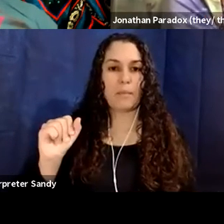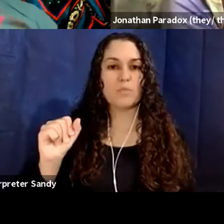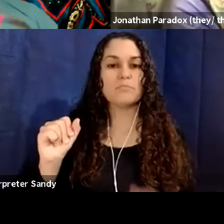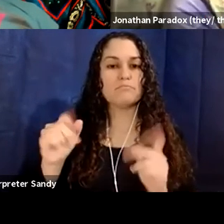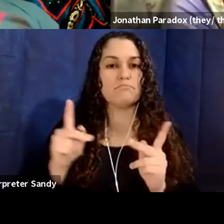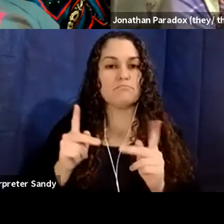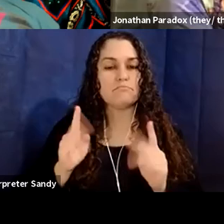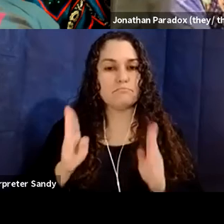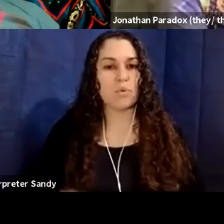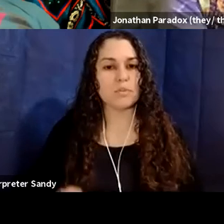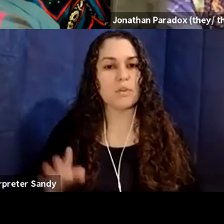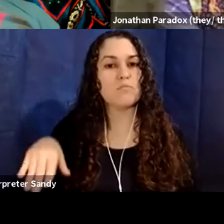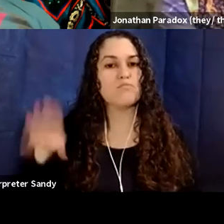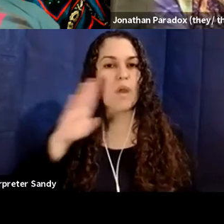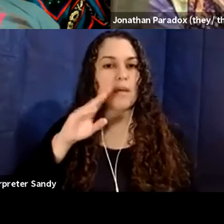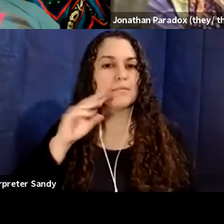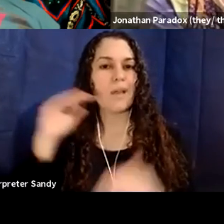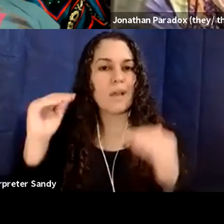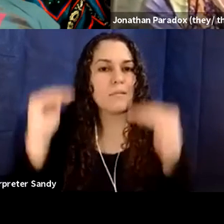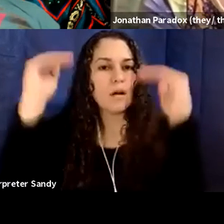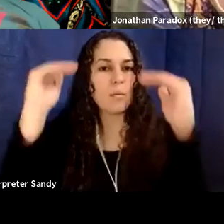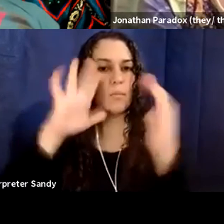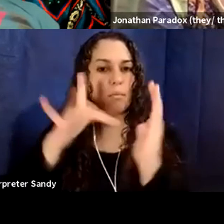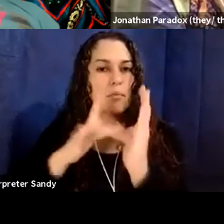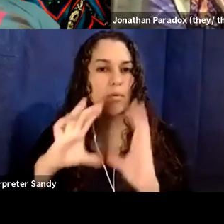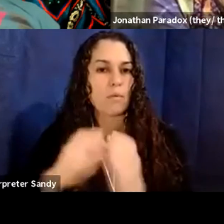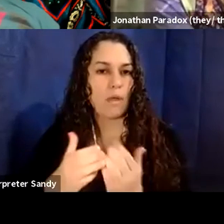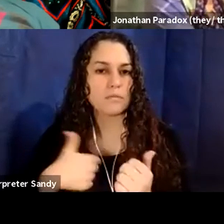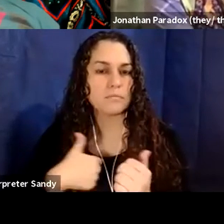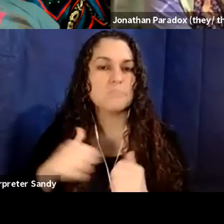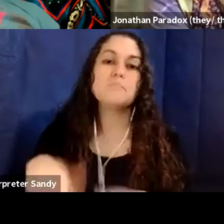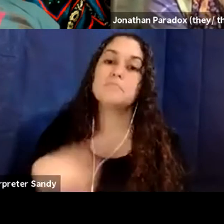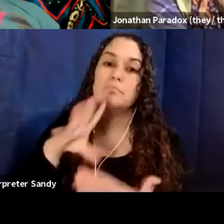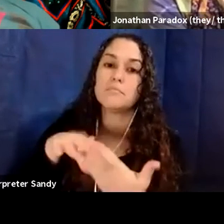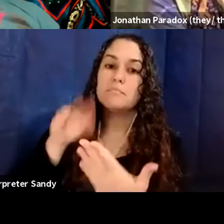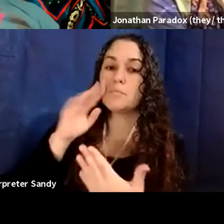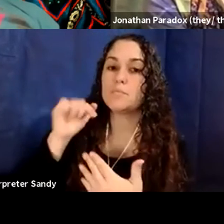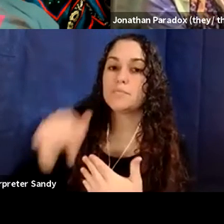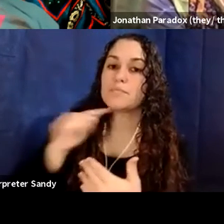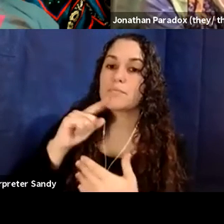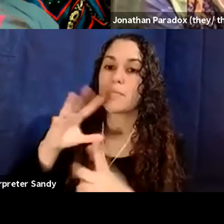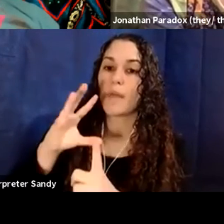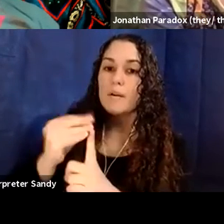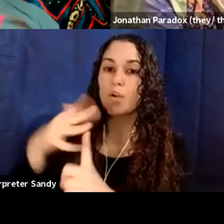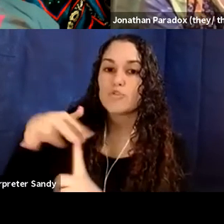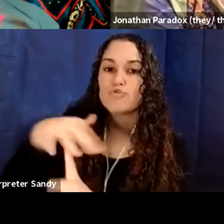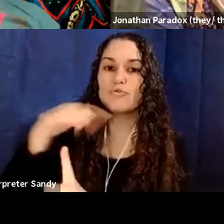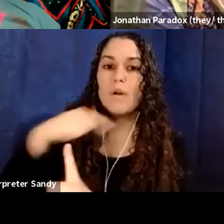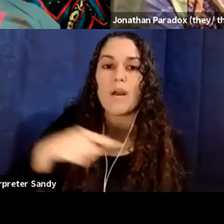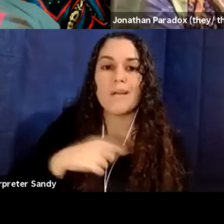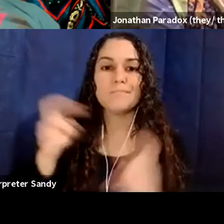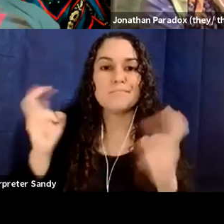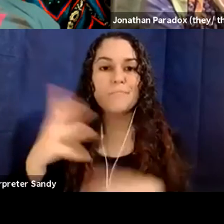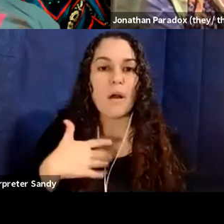class, I've also learned that, um, I was raised in a culture of colorblind whiteness,